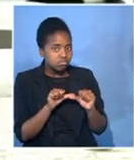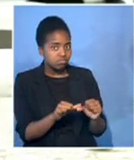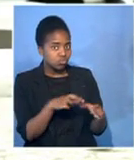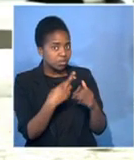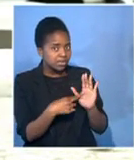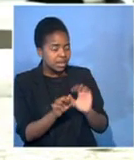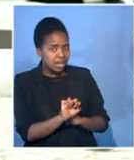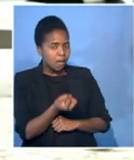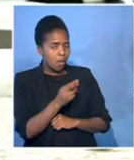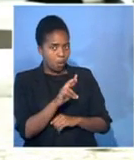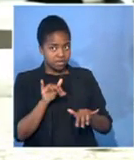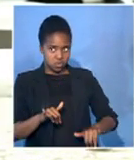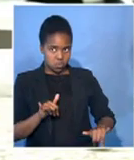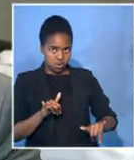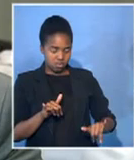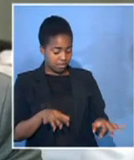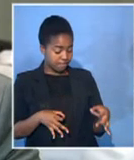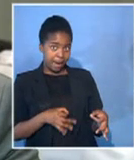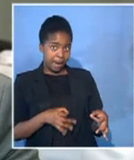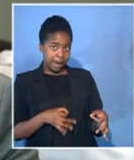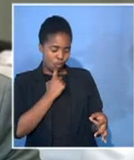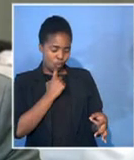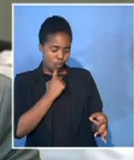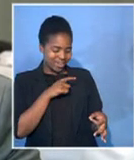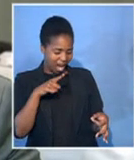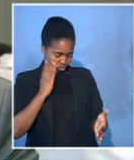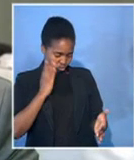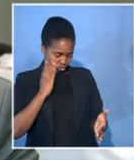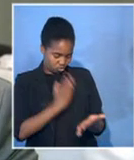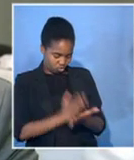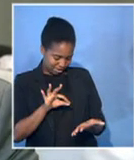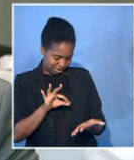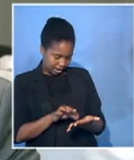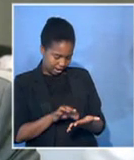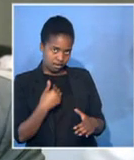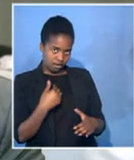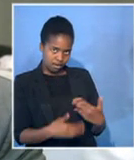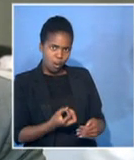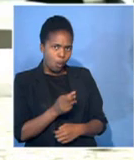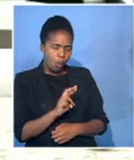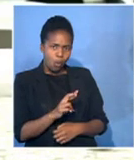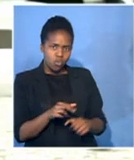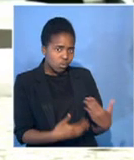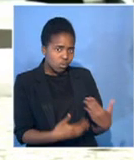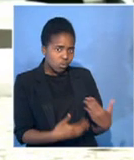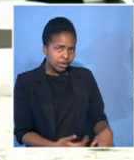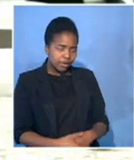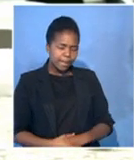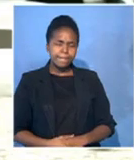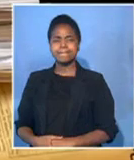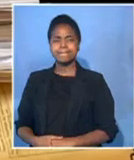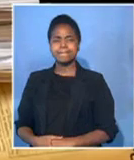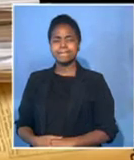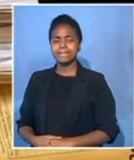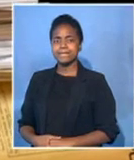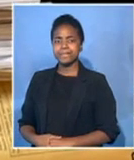sure that you will indeed get paid? Or are you just going to say, let's work for now and then we'll sort the rest later? Well, yeah, we're going to